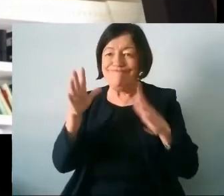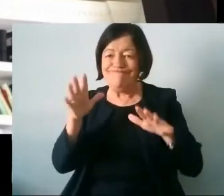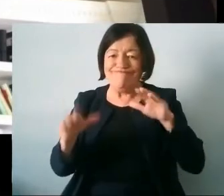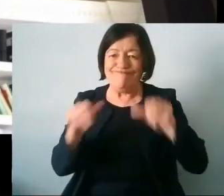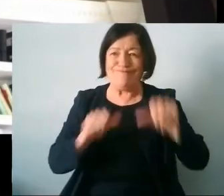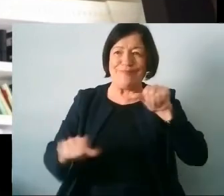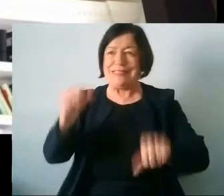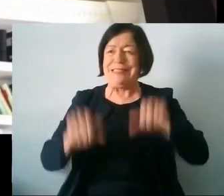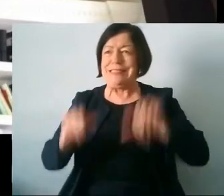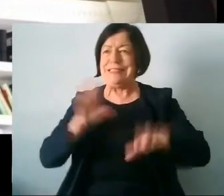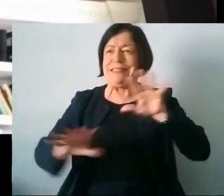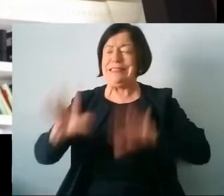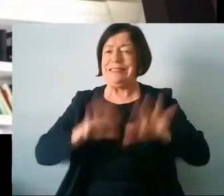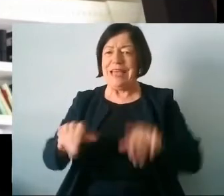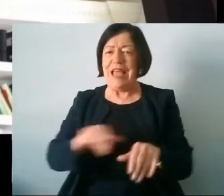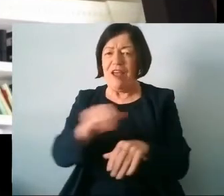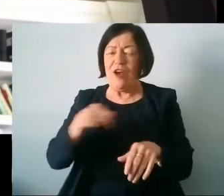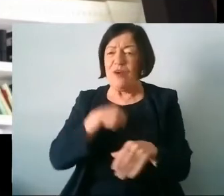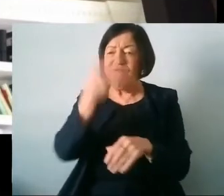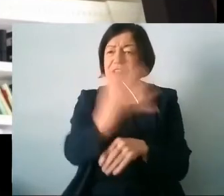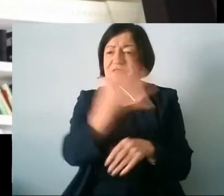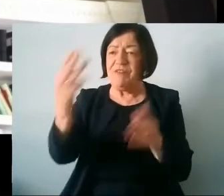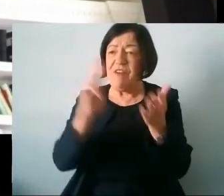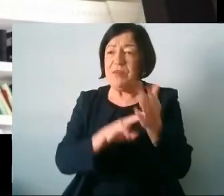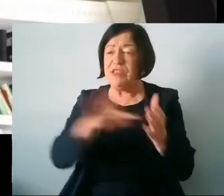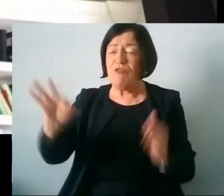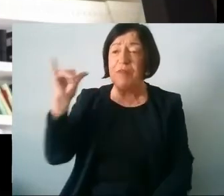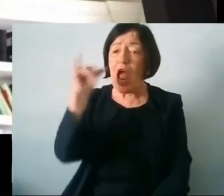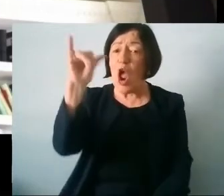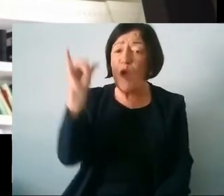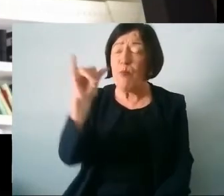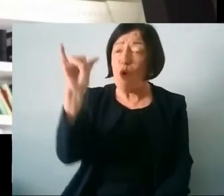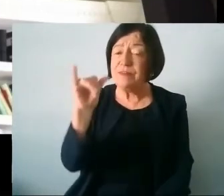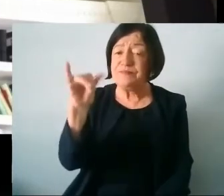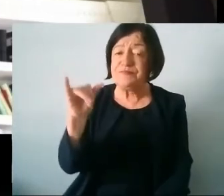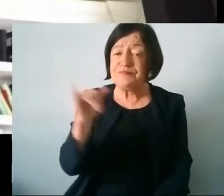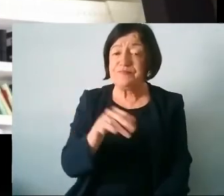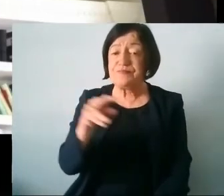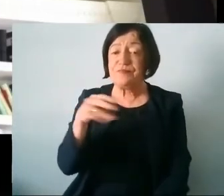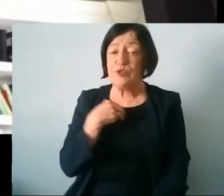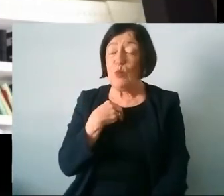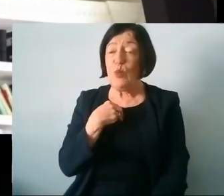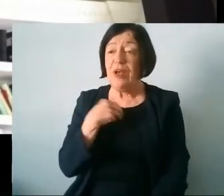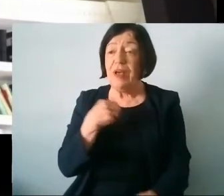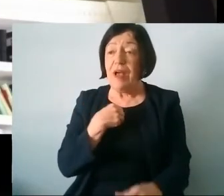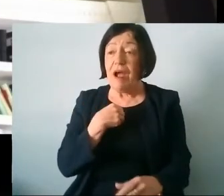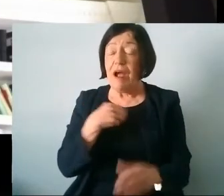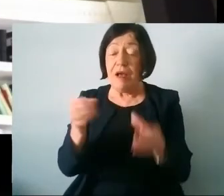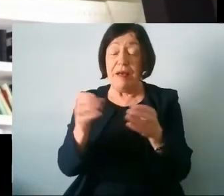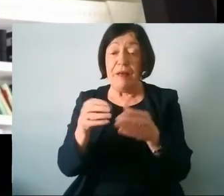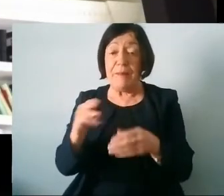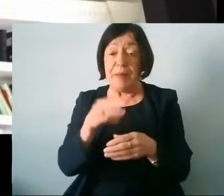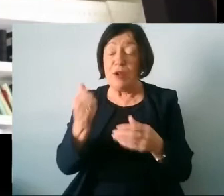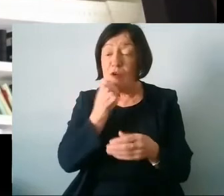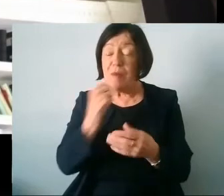rural area you know we're 55 minutes from the airport and and we are our population would be very